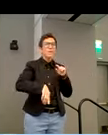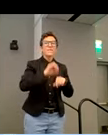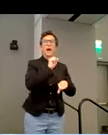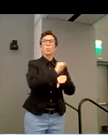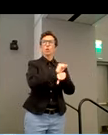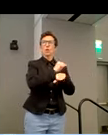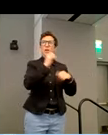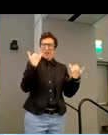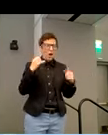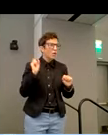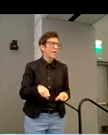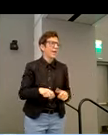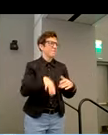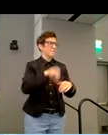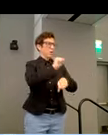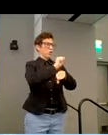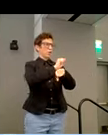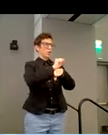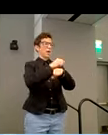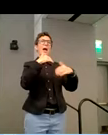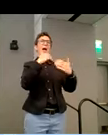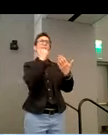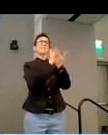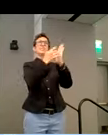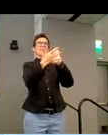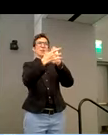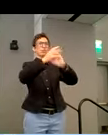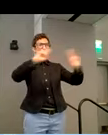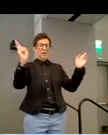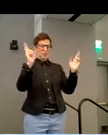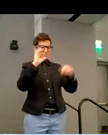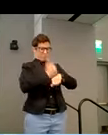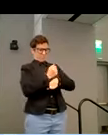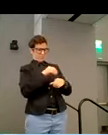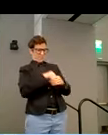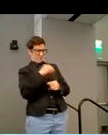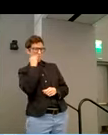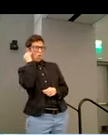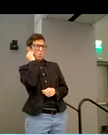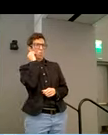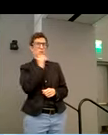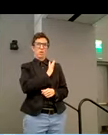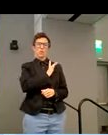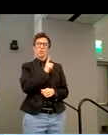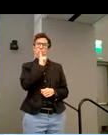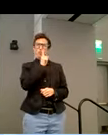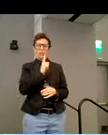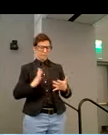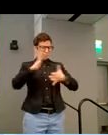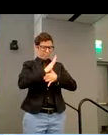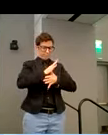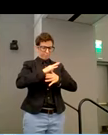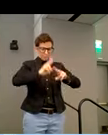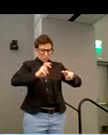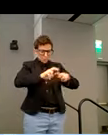the assistive technologies that they need, they actually have them within their home. So we, we started really doubling down, looking at the